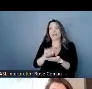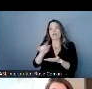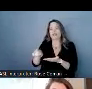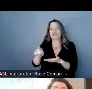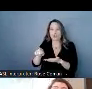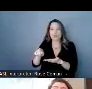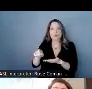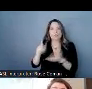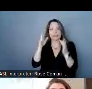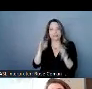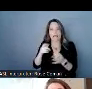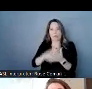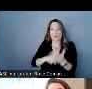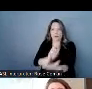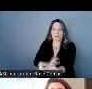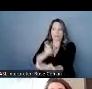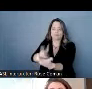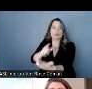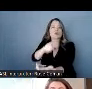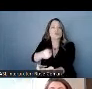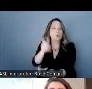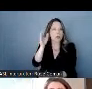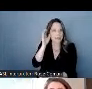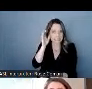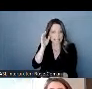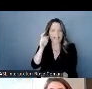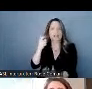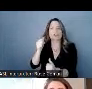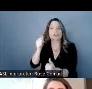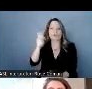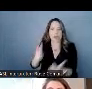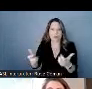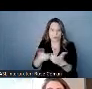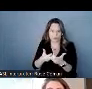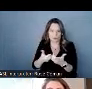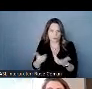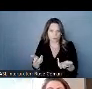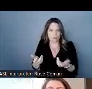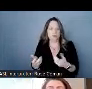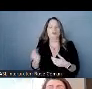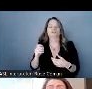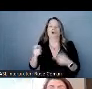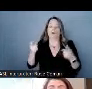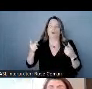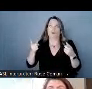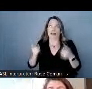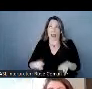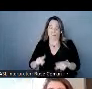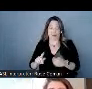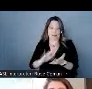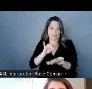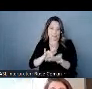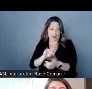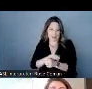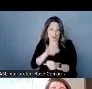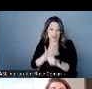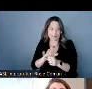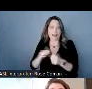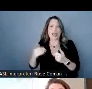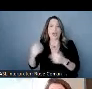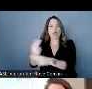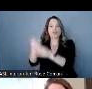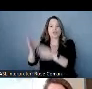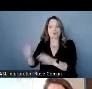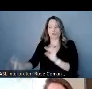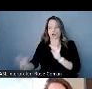listen and implement so i'm saying this because in the middle of the pandemic we had a user who contacted us saying how much